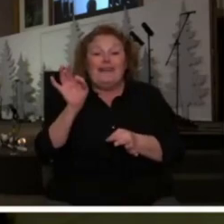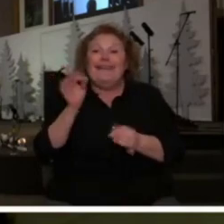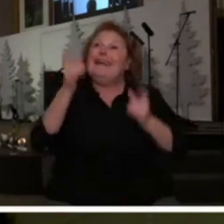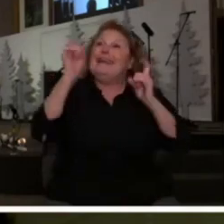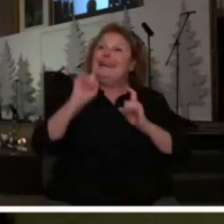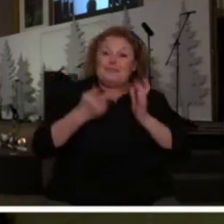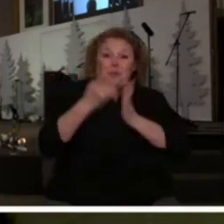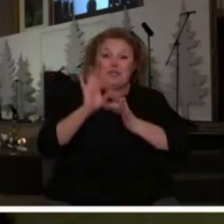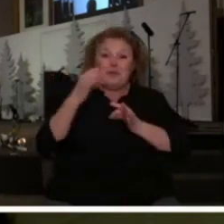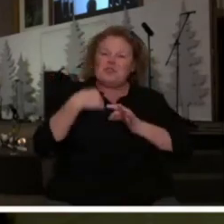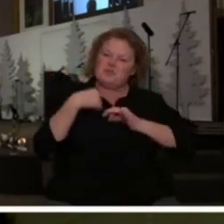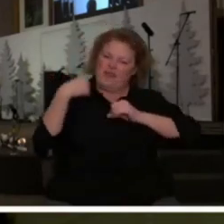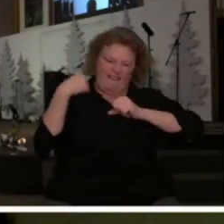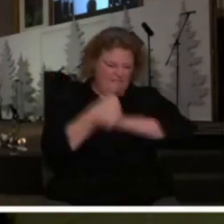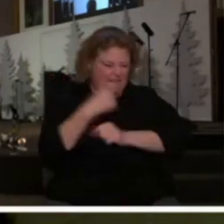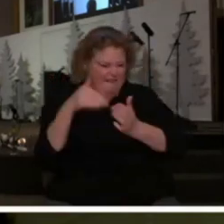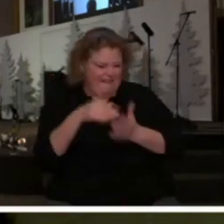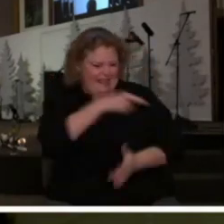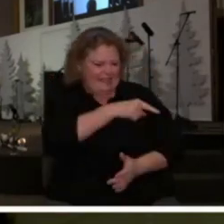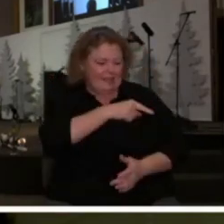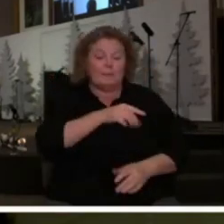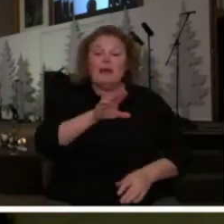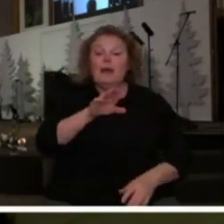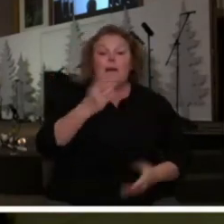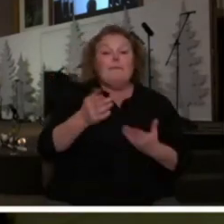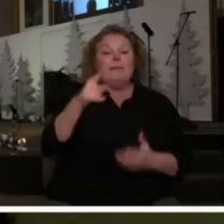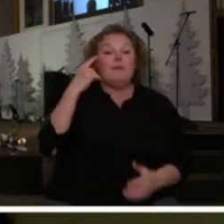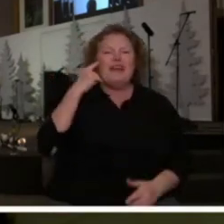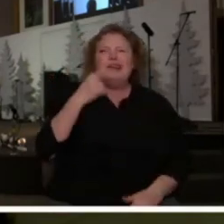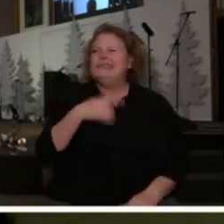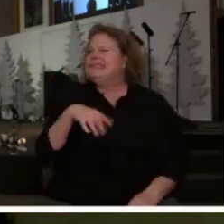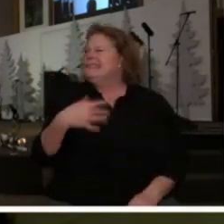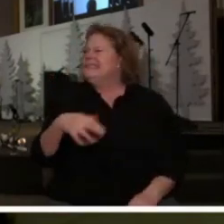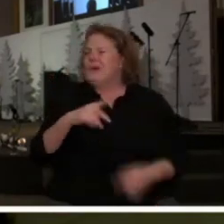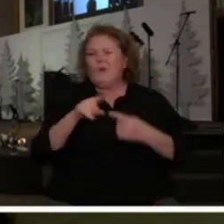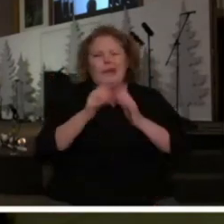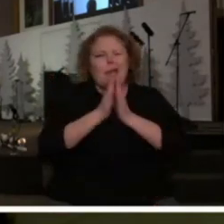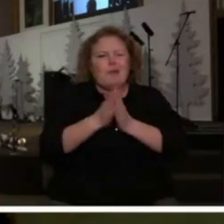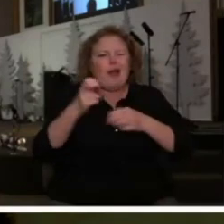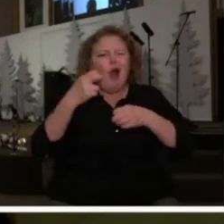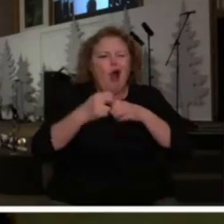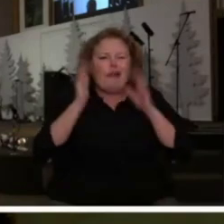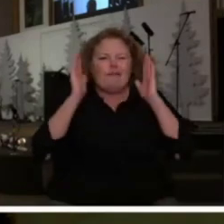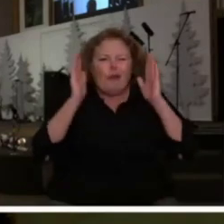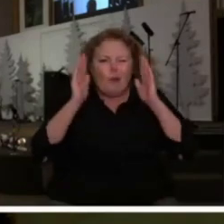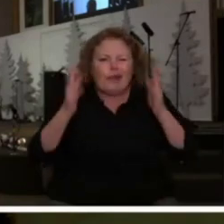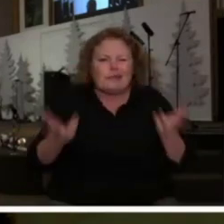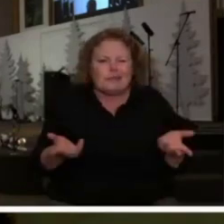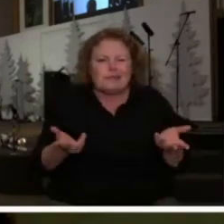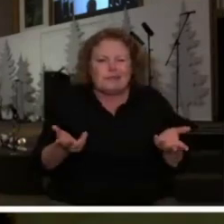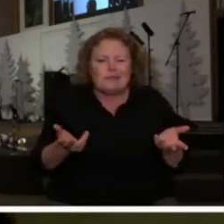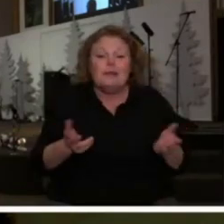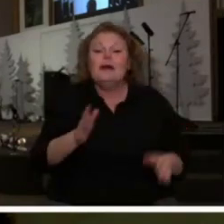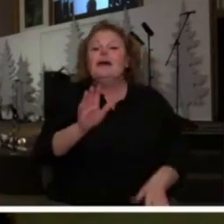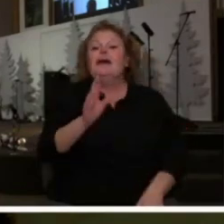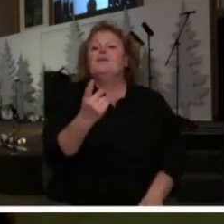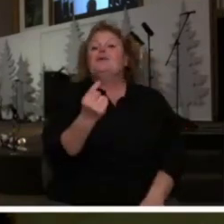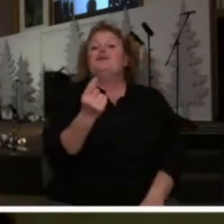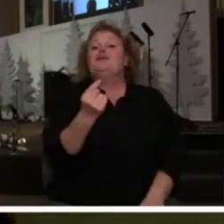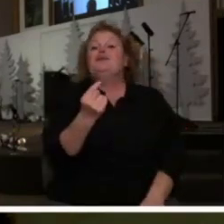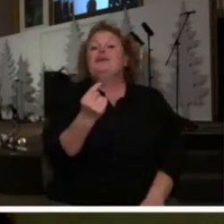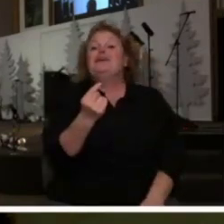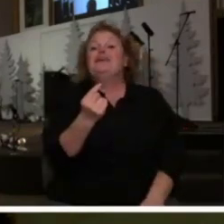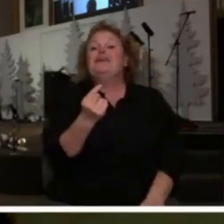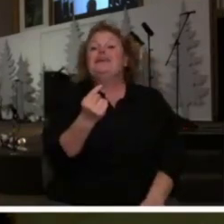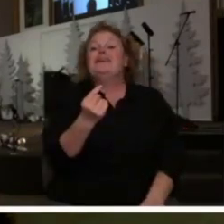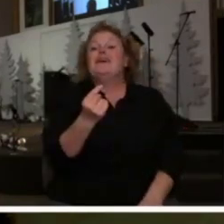for those of you that say, I have a horrible time trying to keep my mind focused when I pray, the first thing I'm going to ask you to do in that